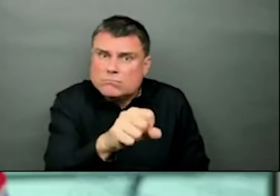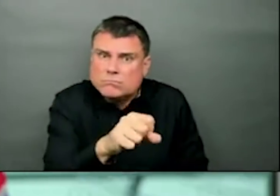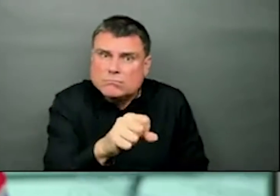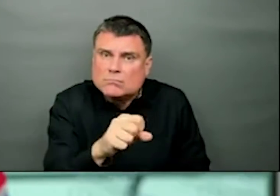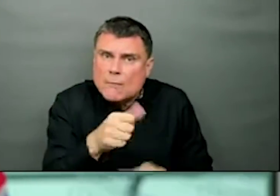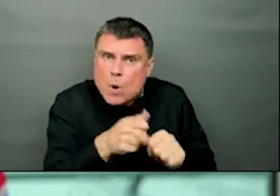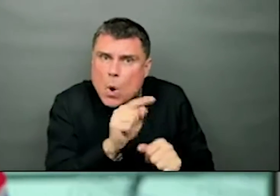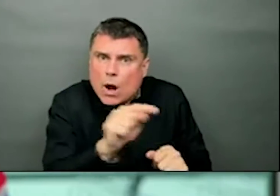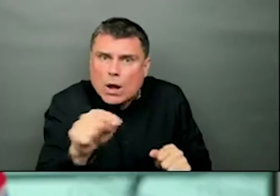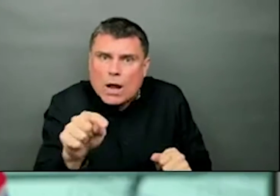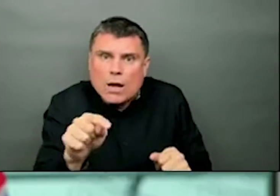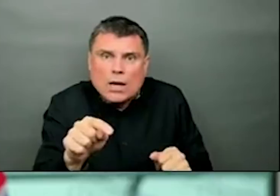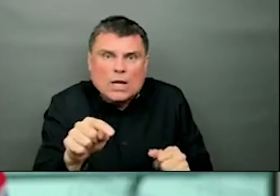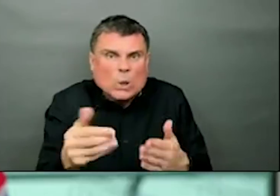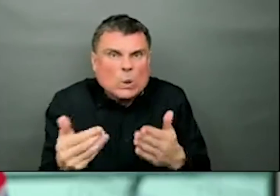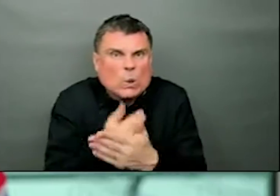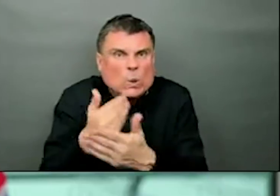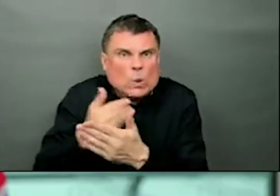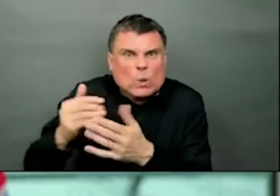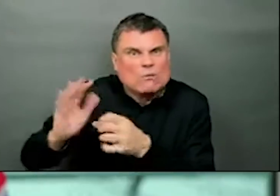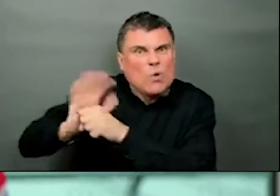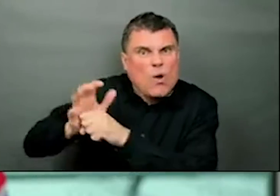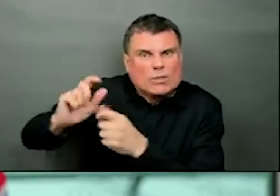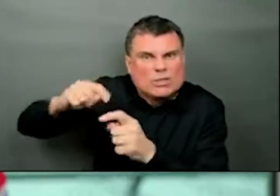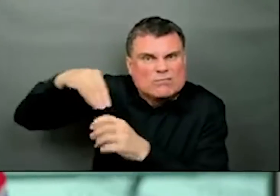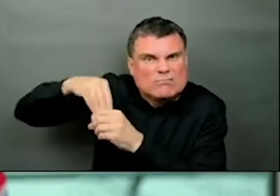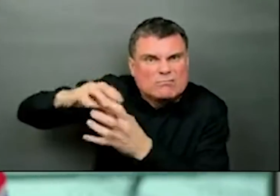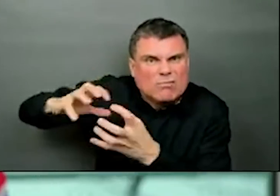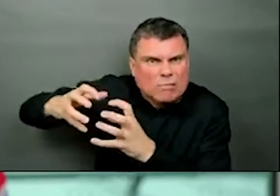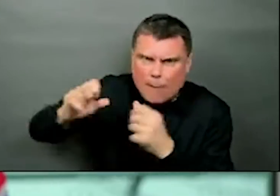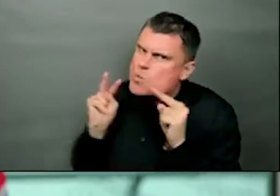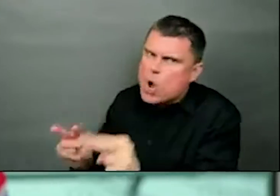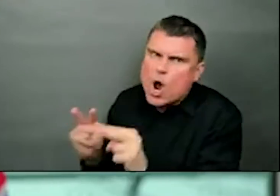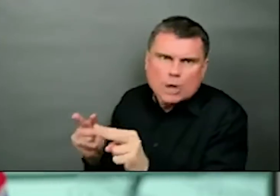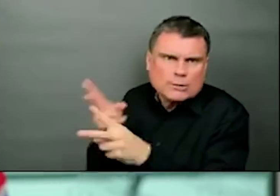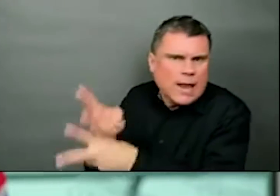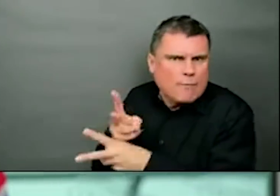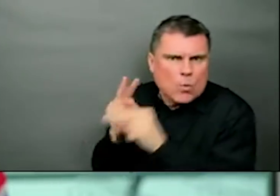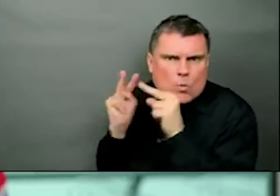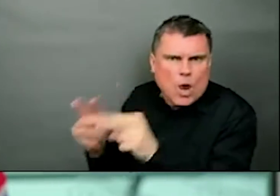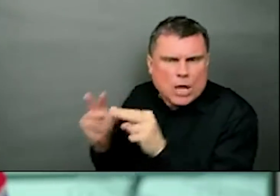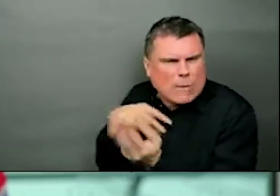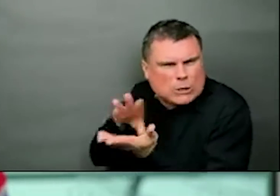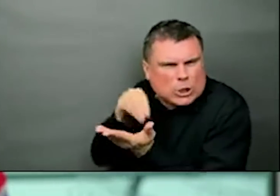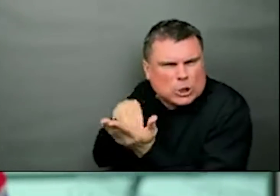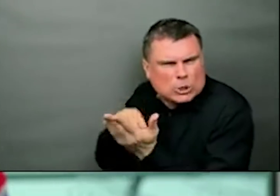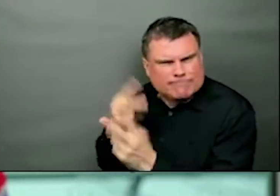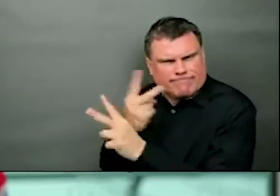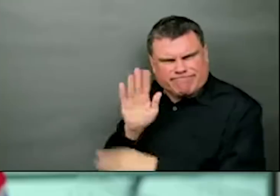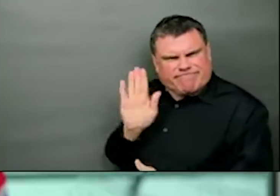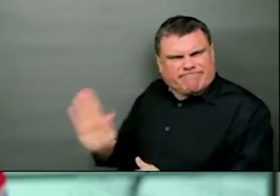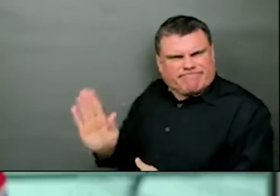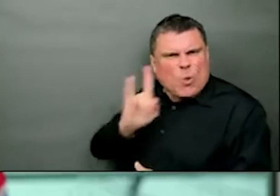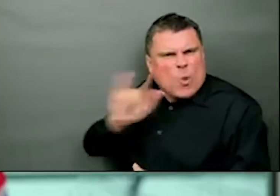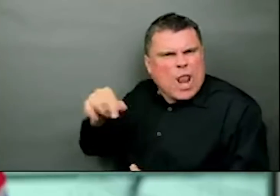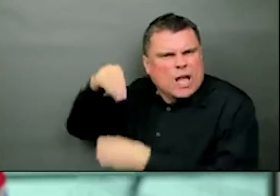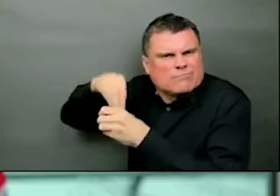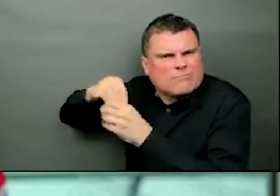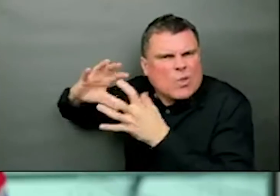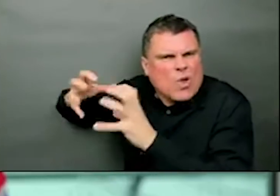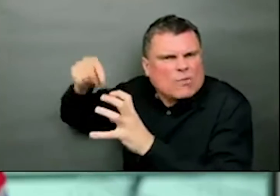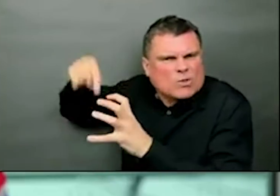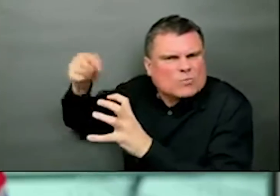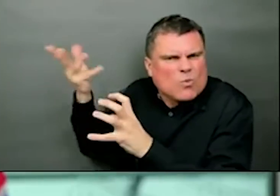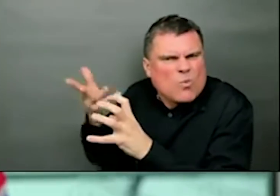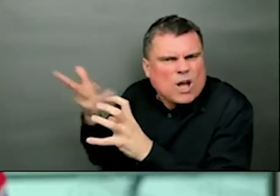these variants, so that we do better understand the transmission patterns and the impact they're having on our pandemic and